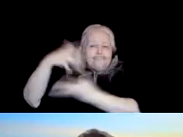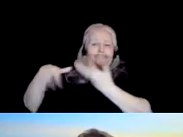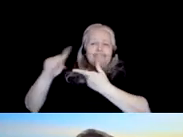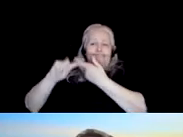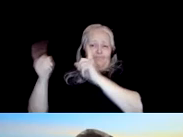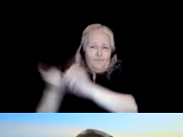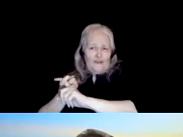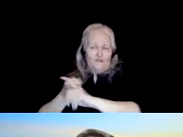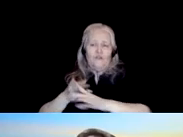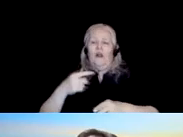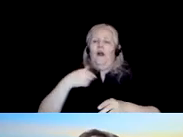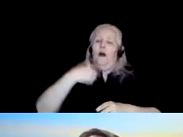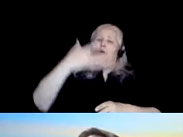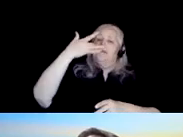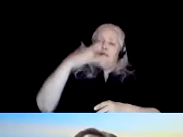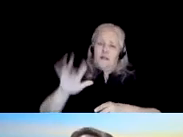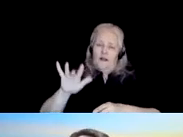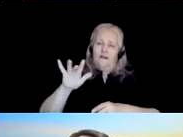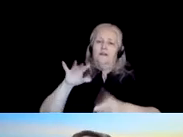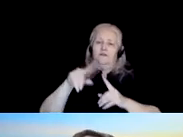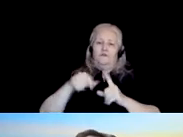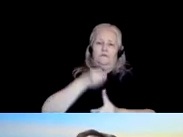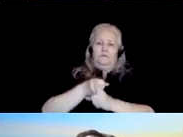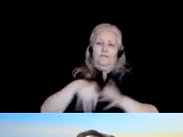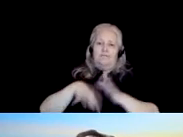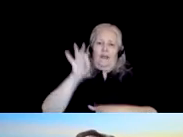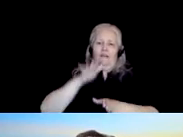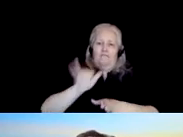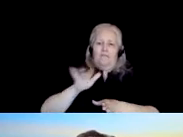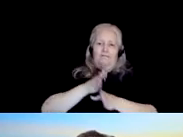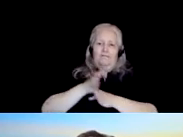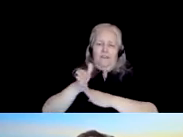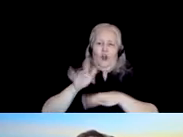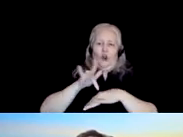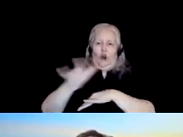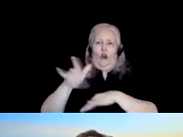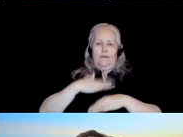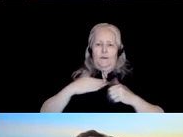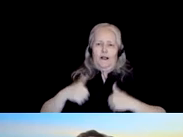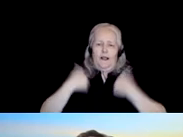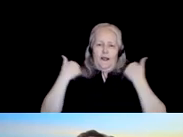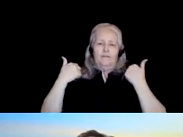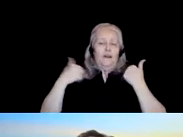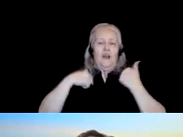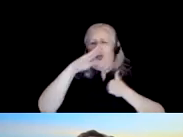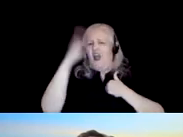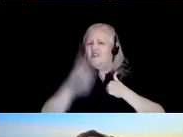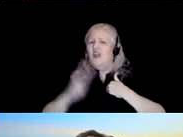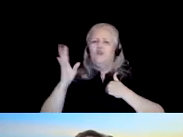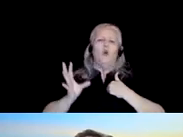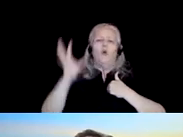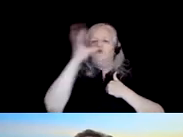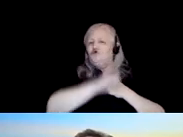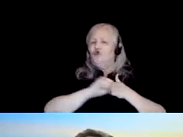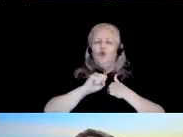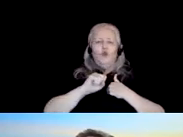I was very lucky to find my field as early in my life as I did and do not take for granted how good